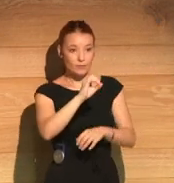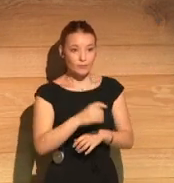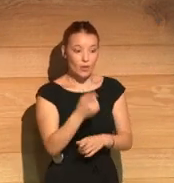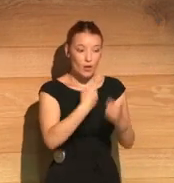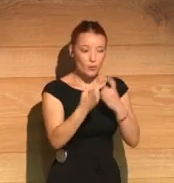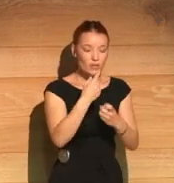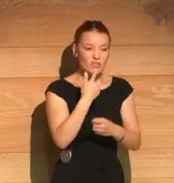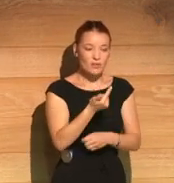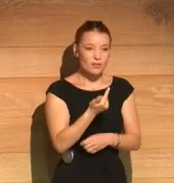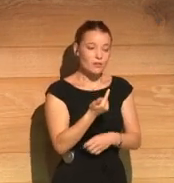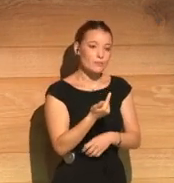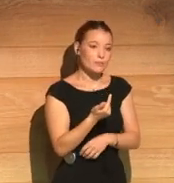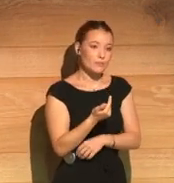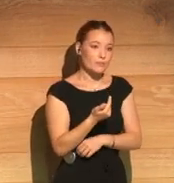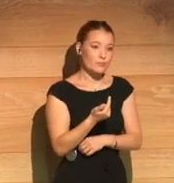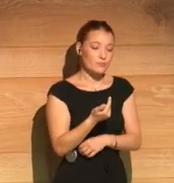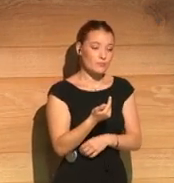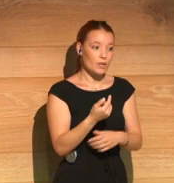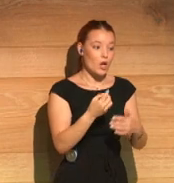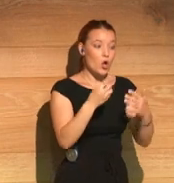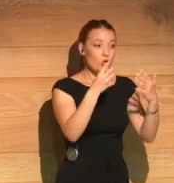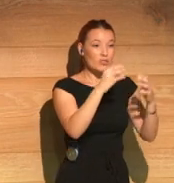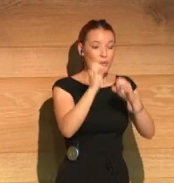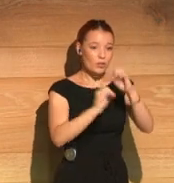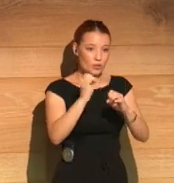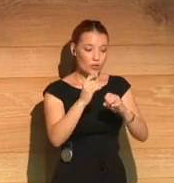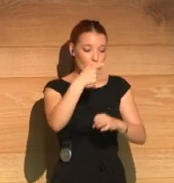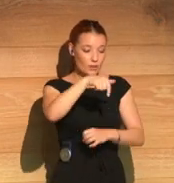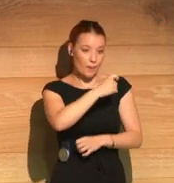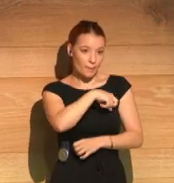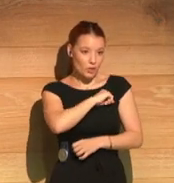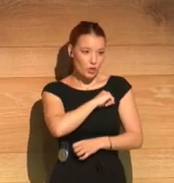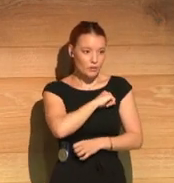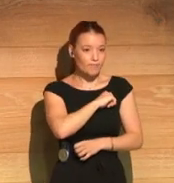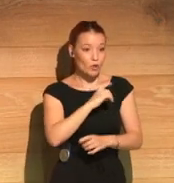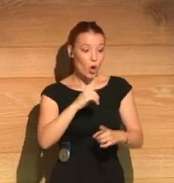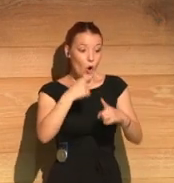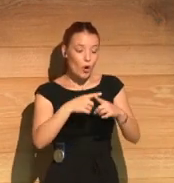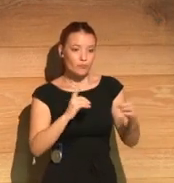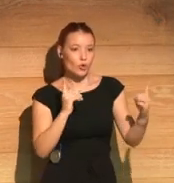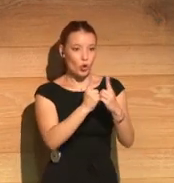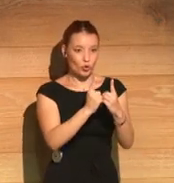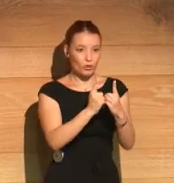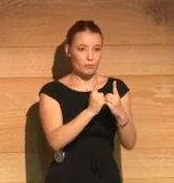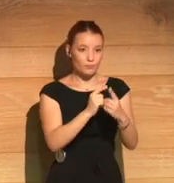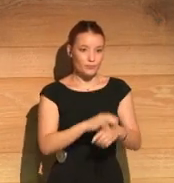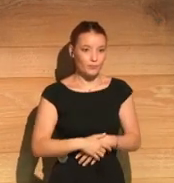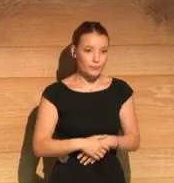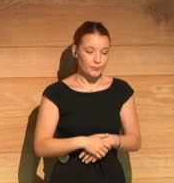survey and it seemed that 80% of Spaniards were completely against homosexuality.